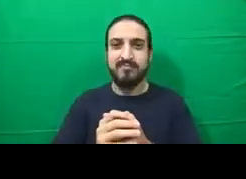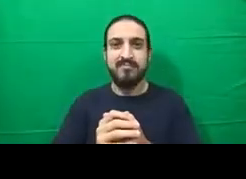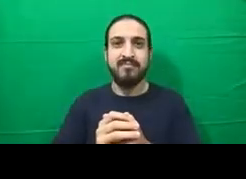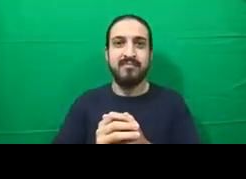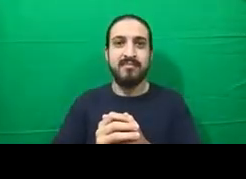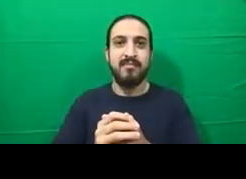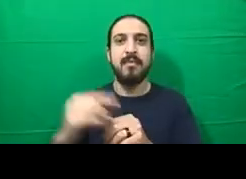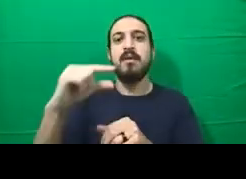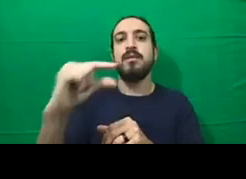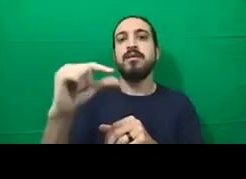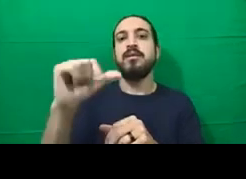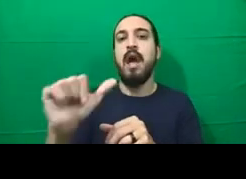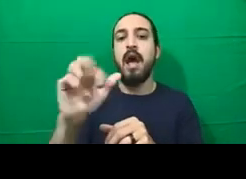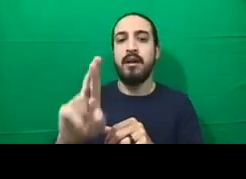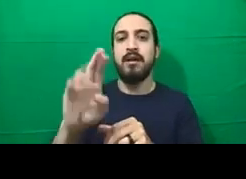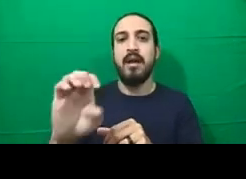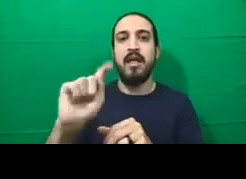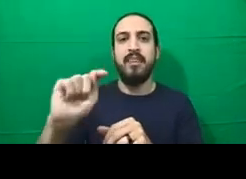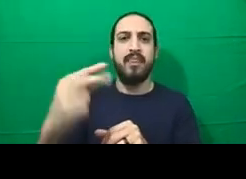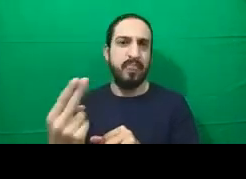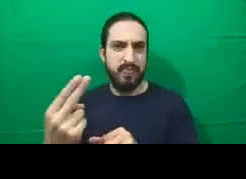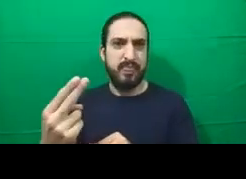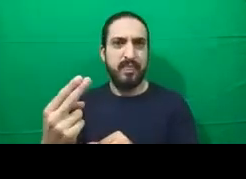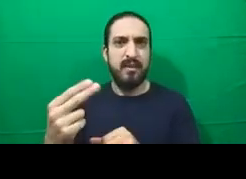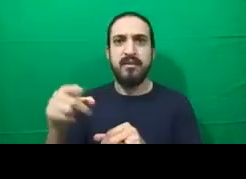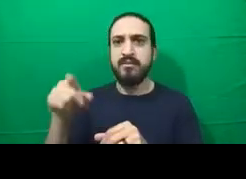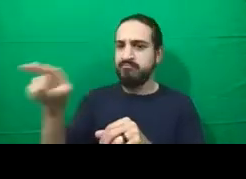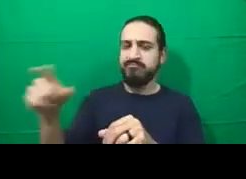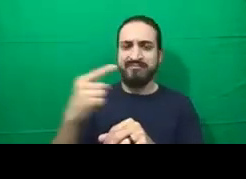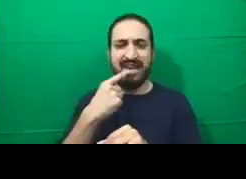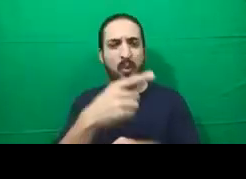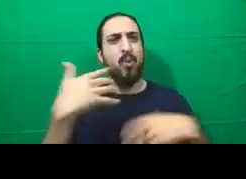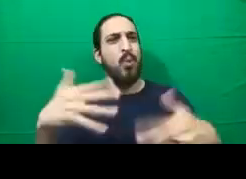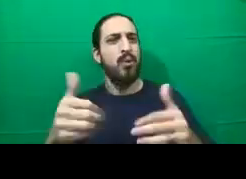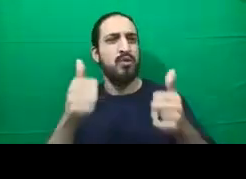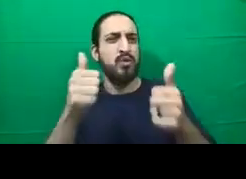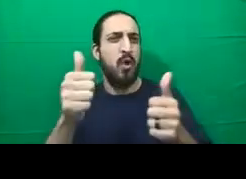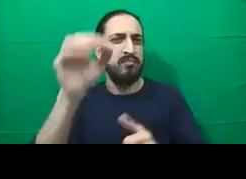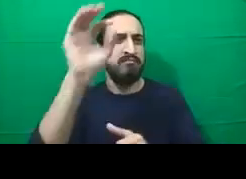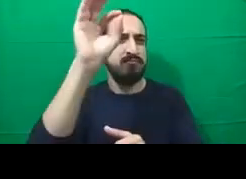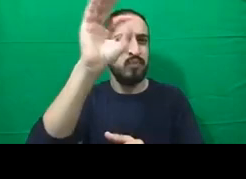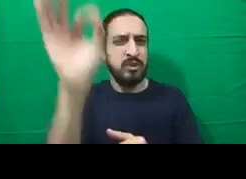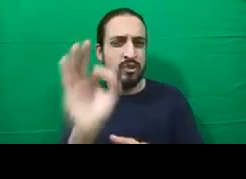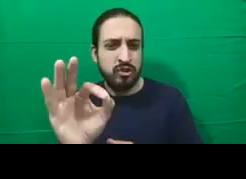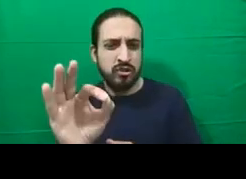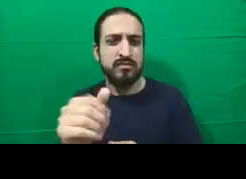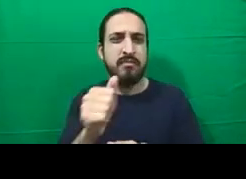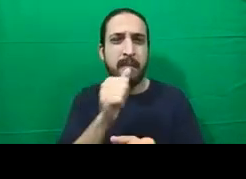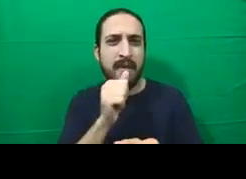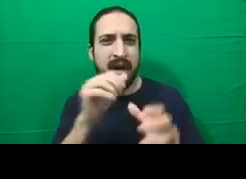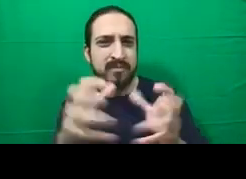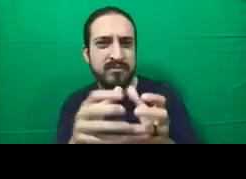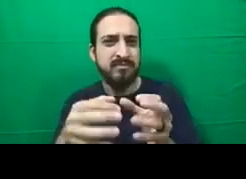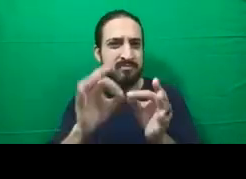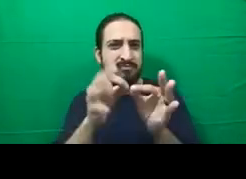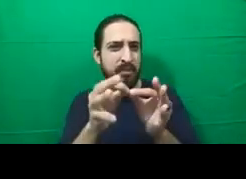chat and investors and how they can be engaged. But thank you for all those who put comments on the